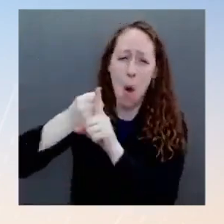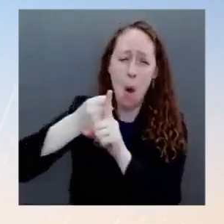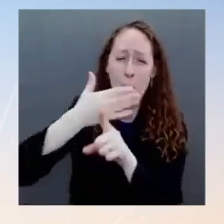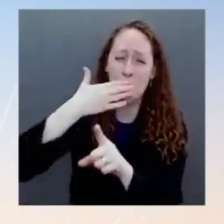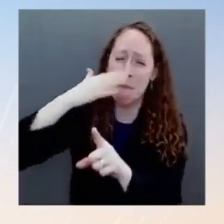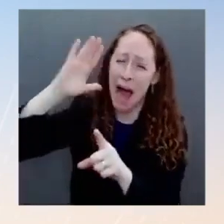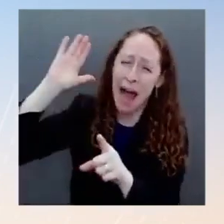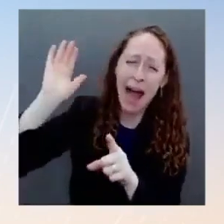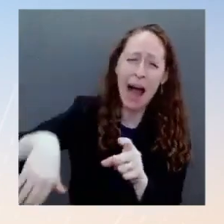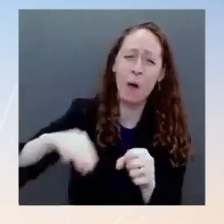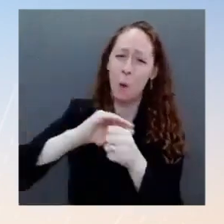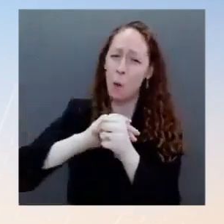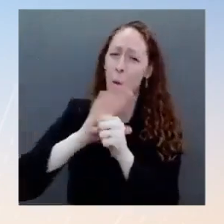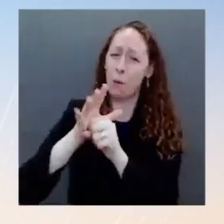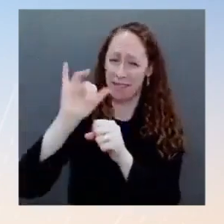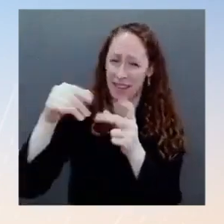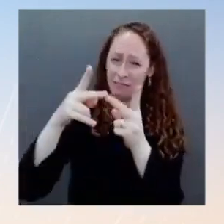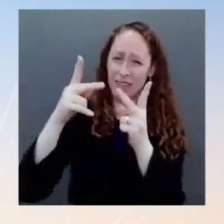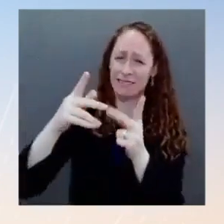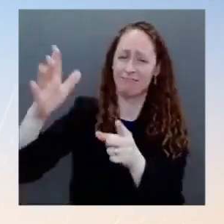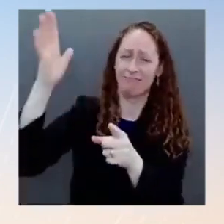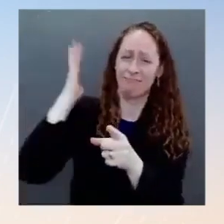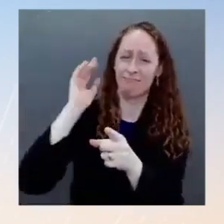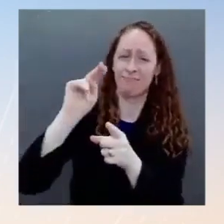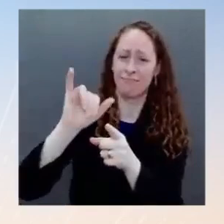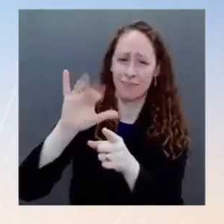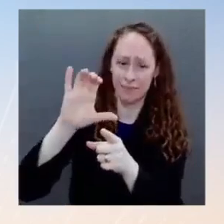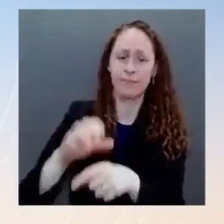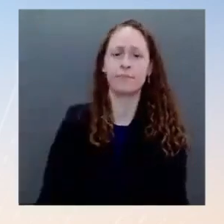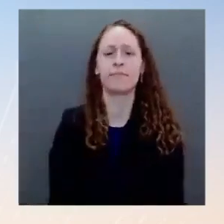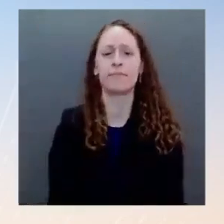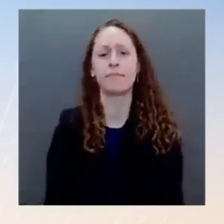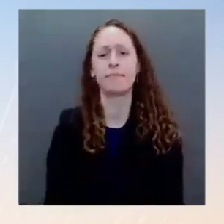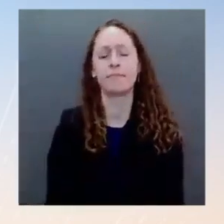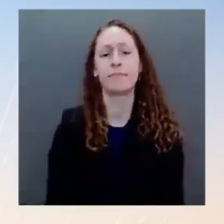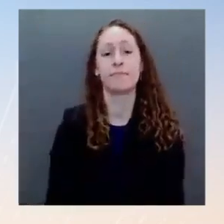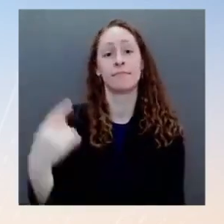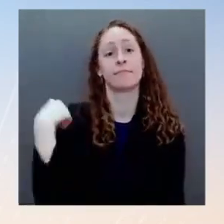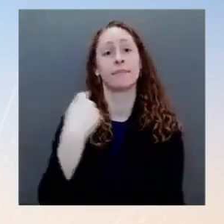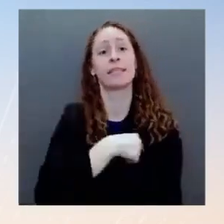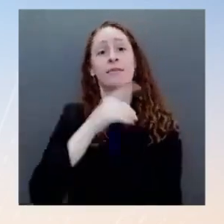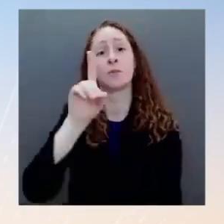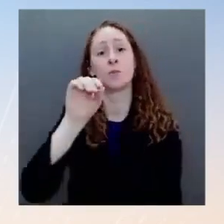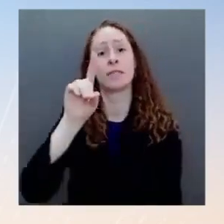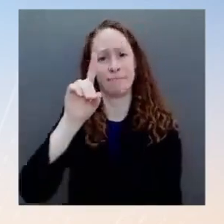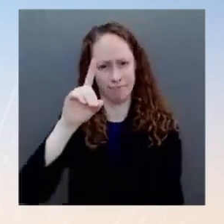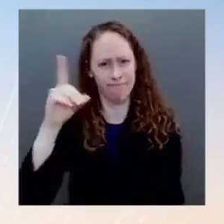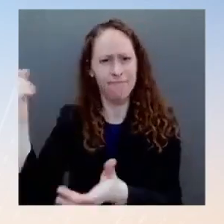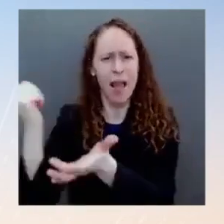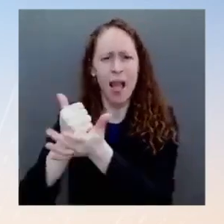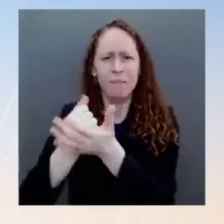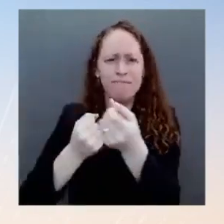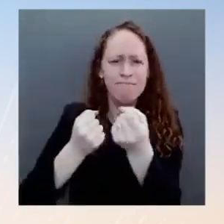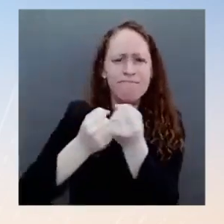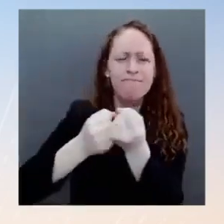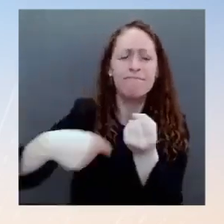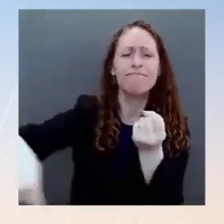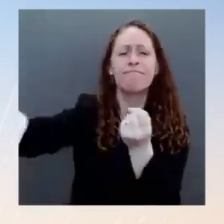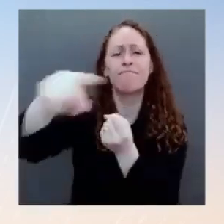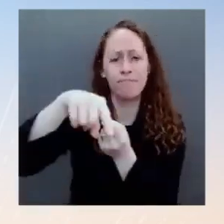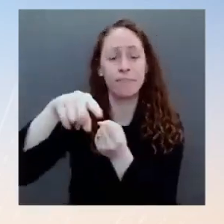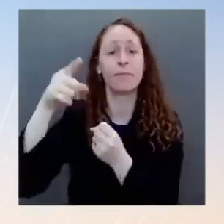their mission at their hospital. She said with tears in her eyes, you were the miracle we needed when we needed it most.